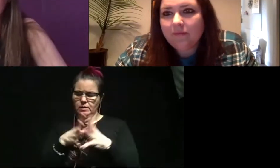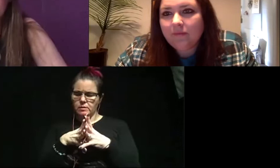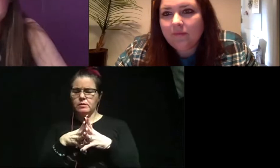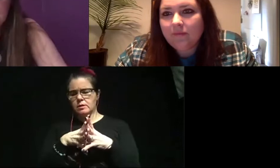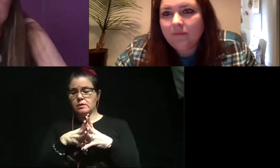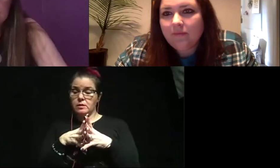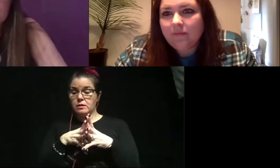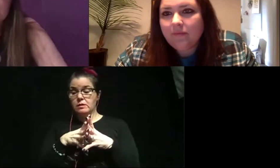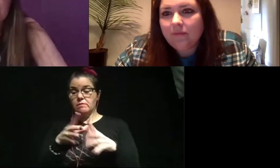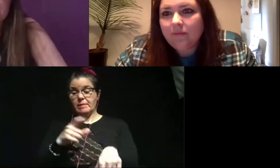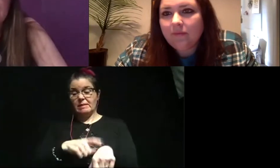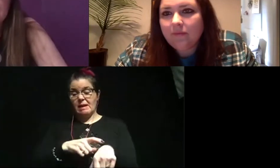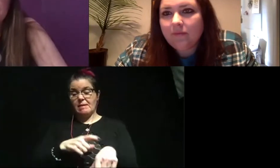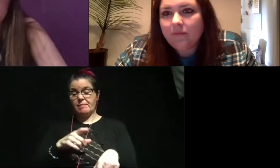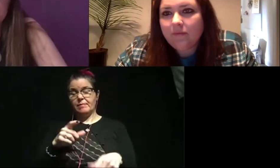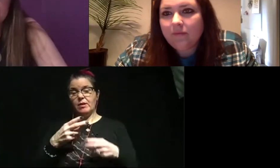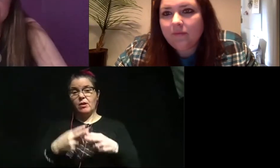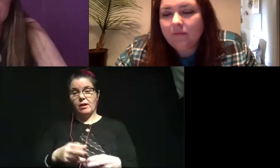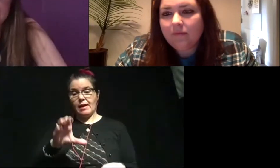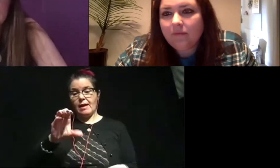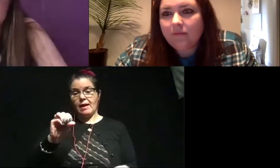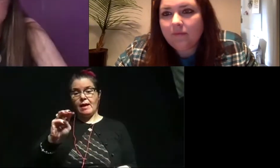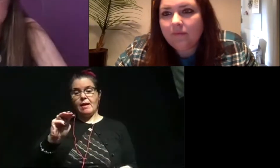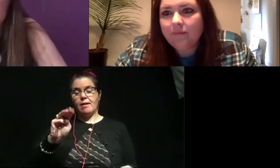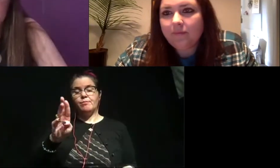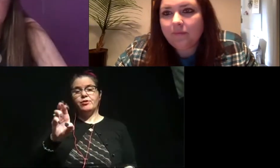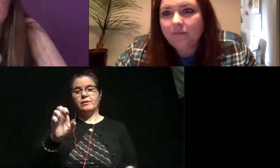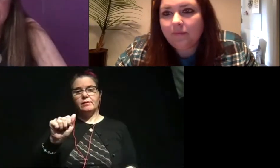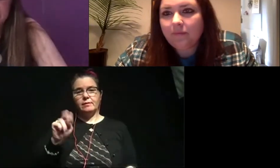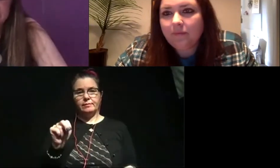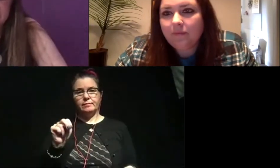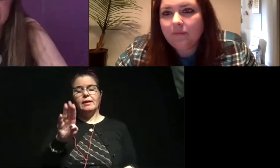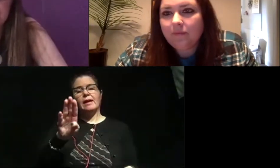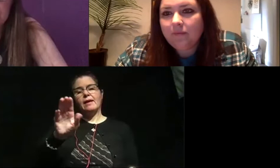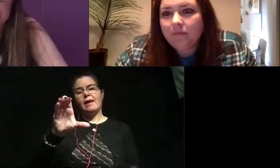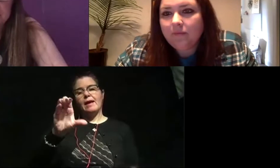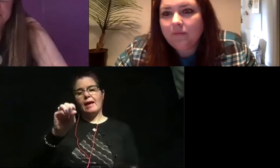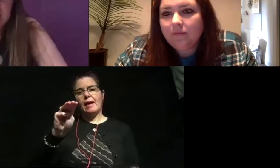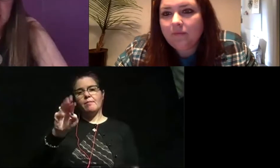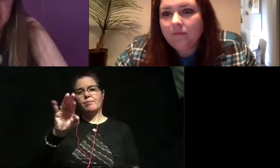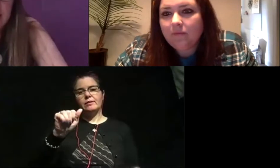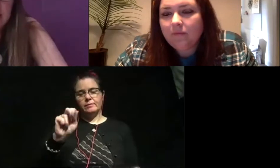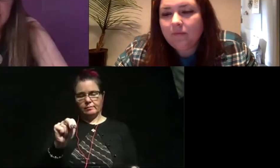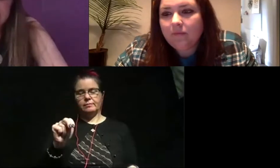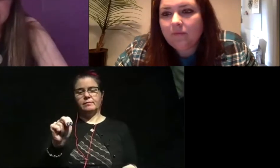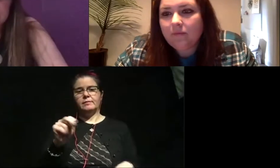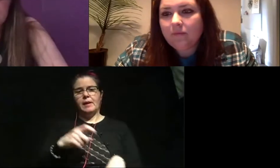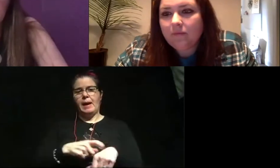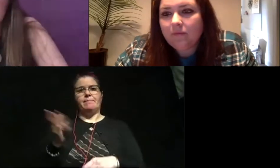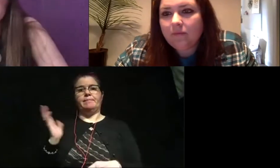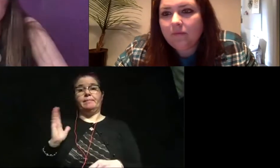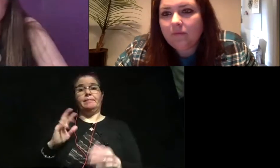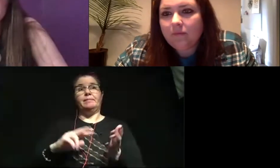been from a time called the Cambrian, C-A-M-B-R-I-A-N, the Cambrian. And that is